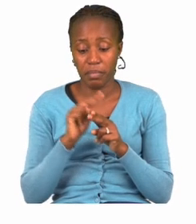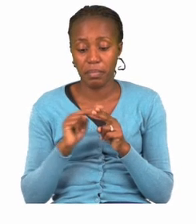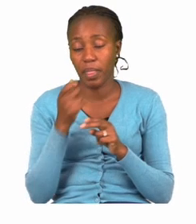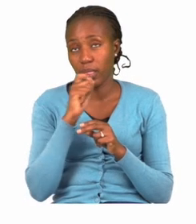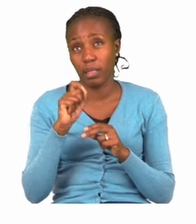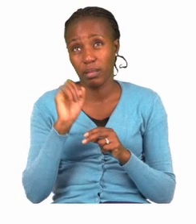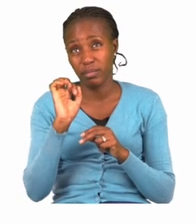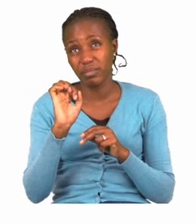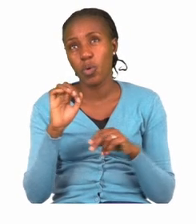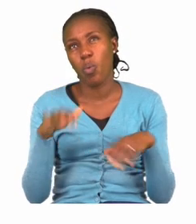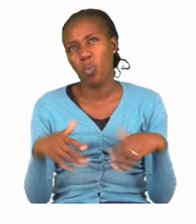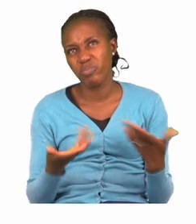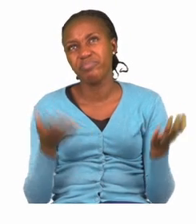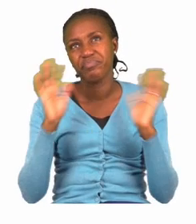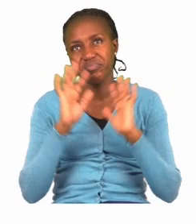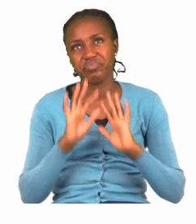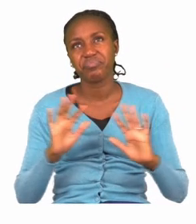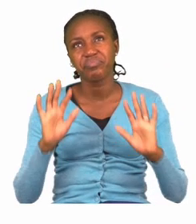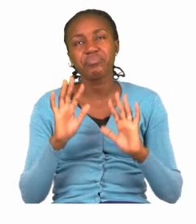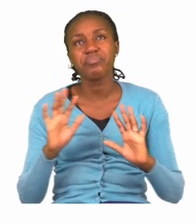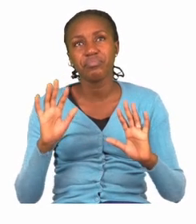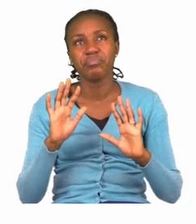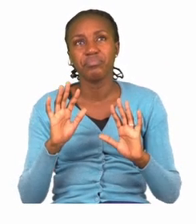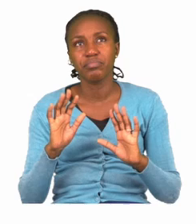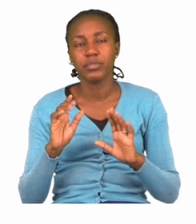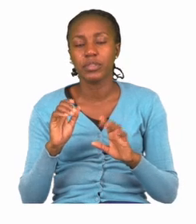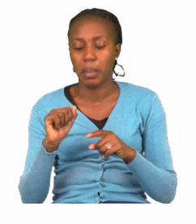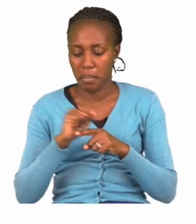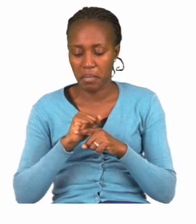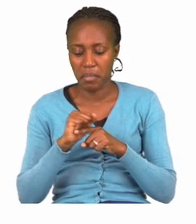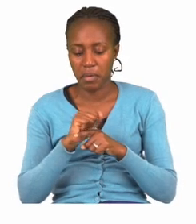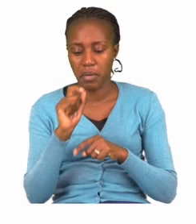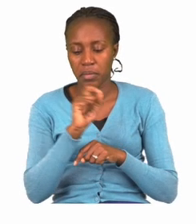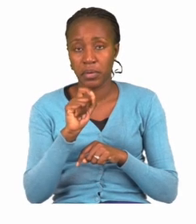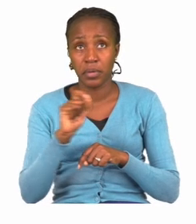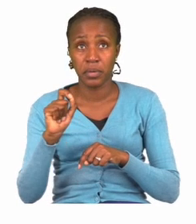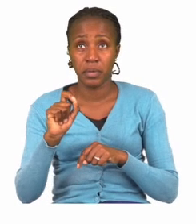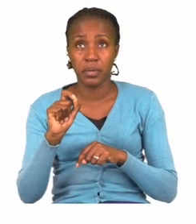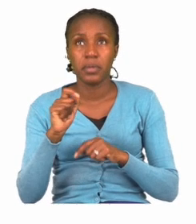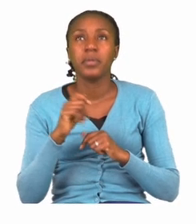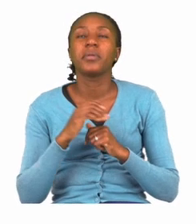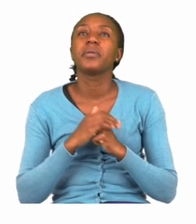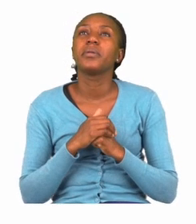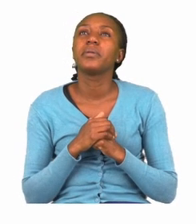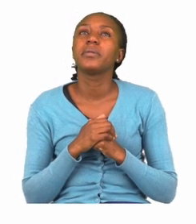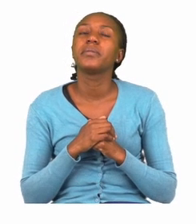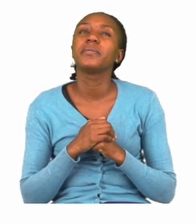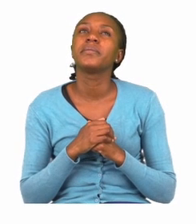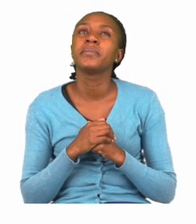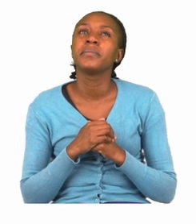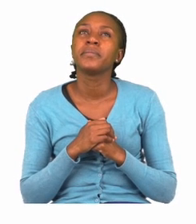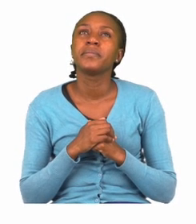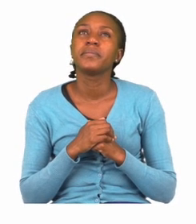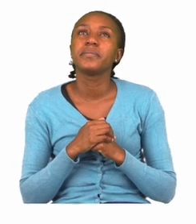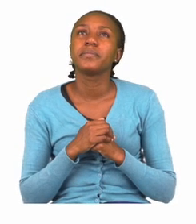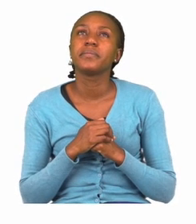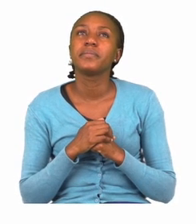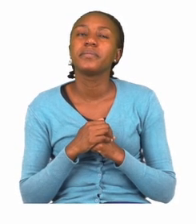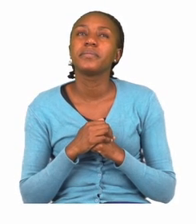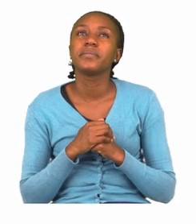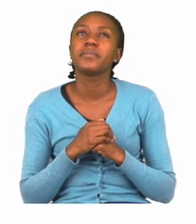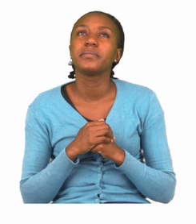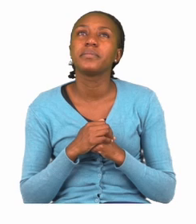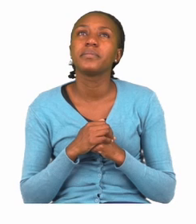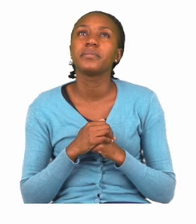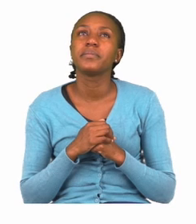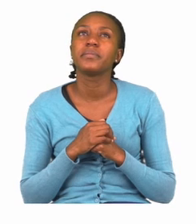crayons and you have to put it on the word and trace it. And right